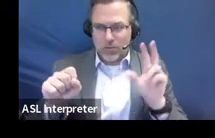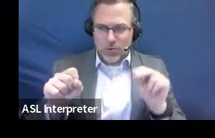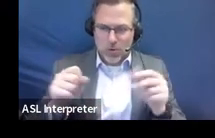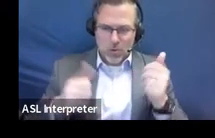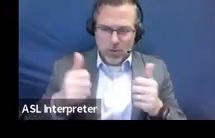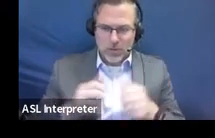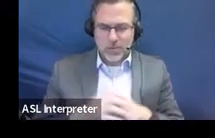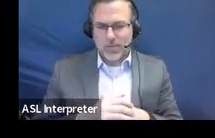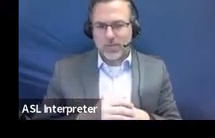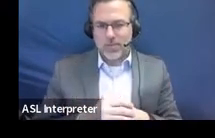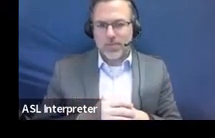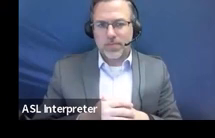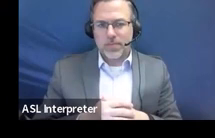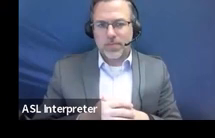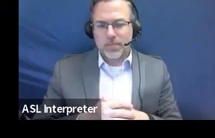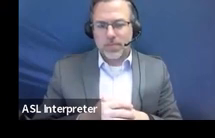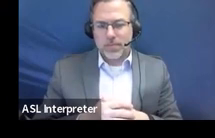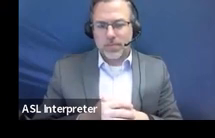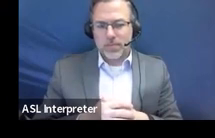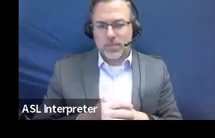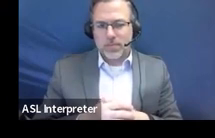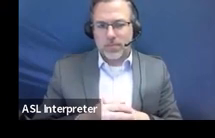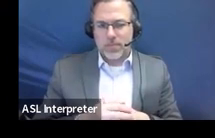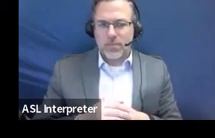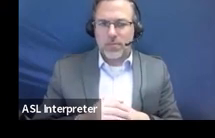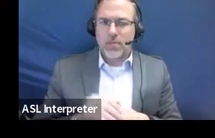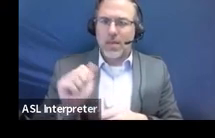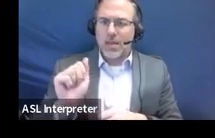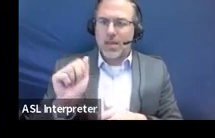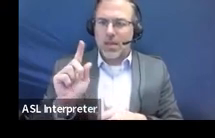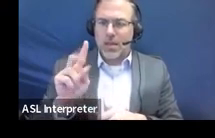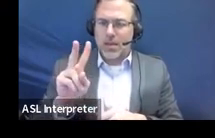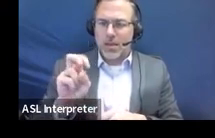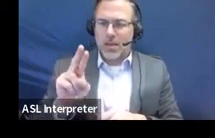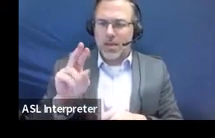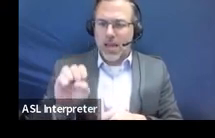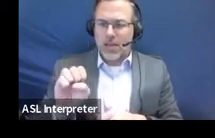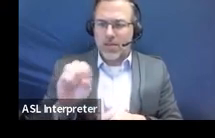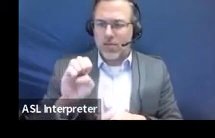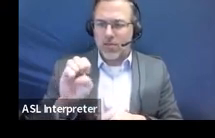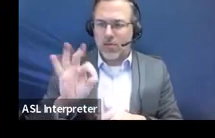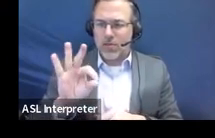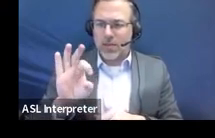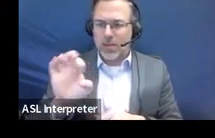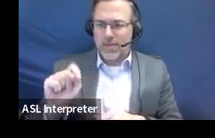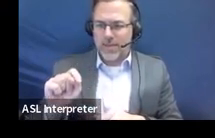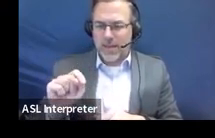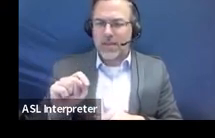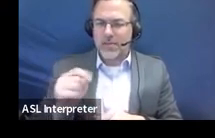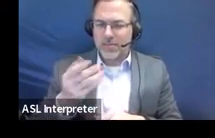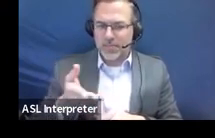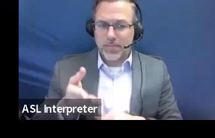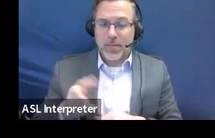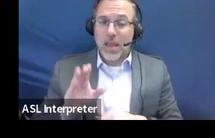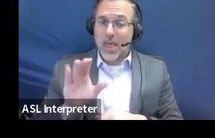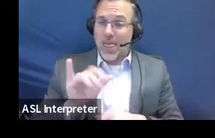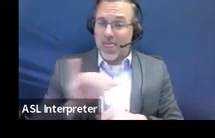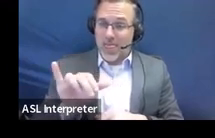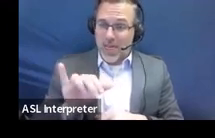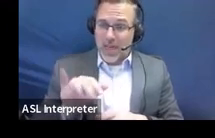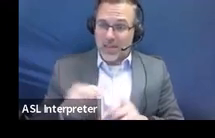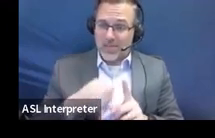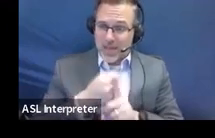And then this is where that adverse effect comes in. Does the child's speech or language impairment adversely affect his or her